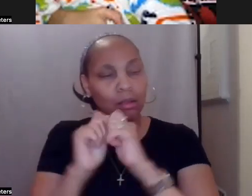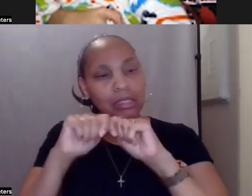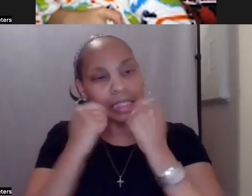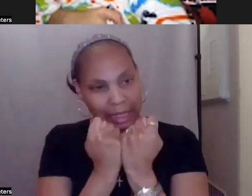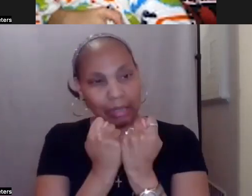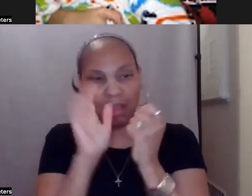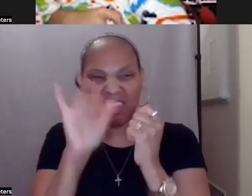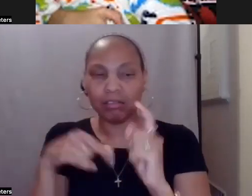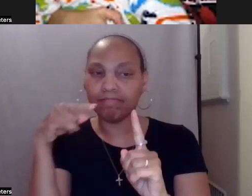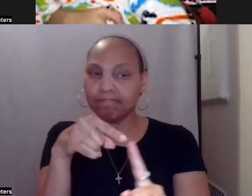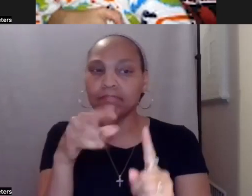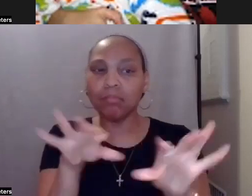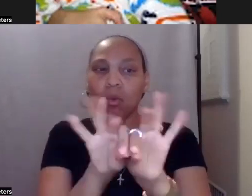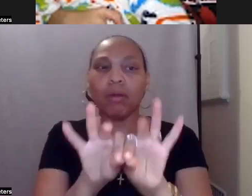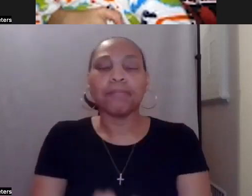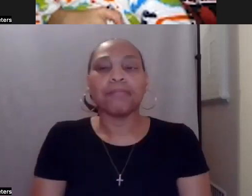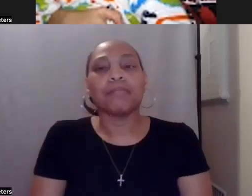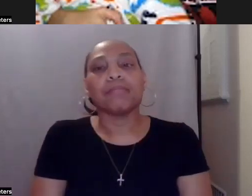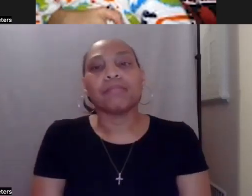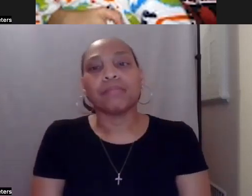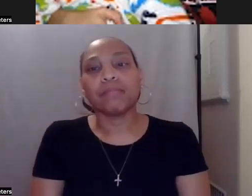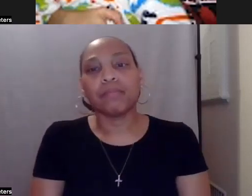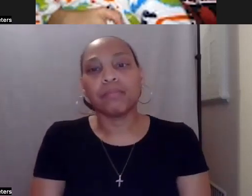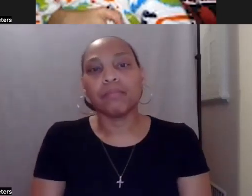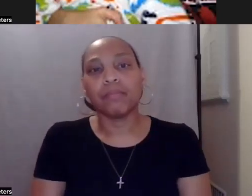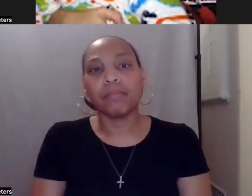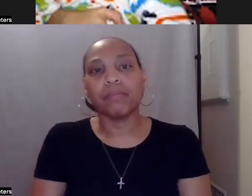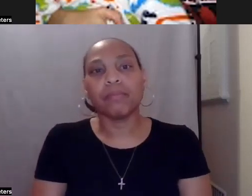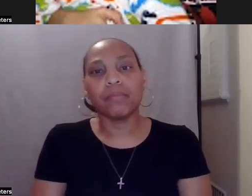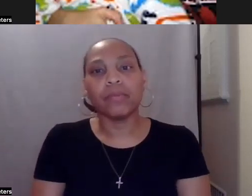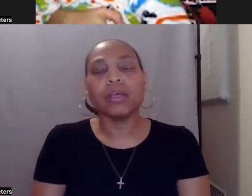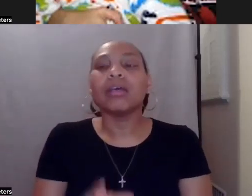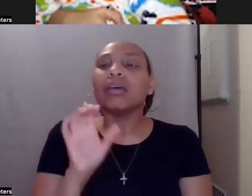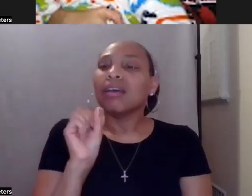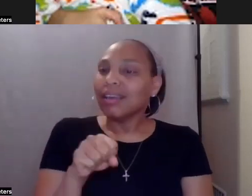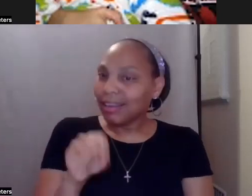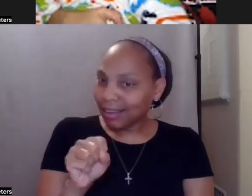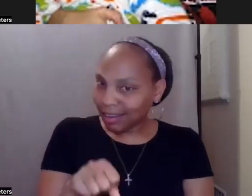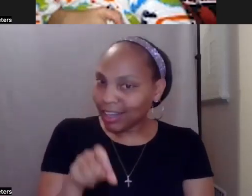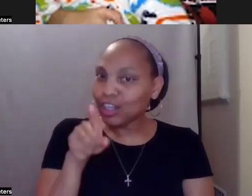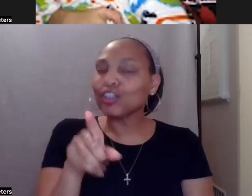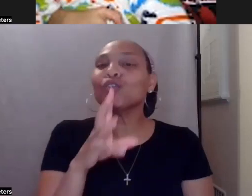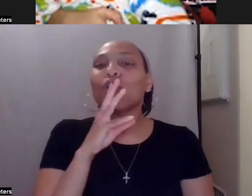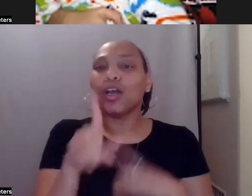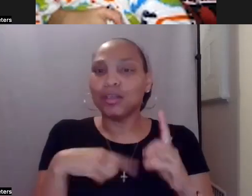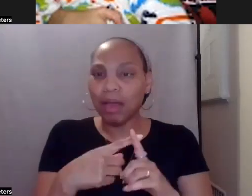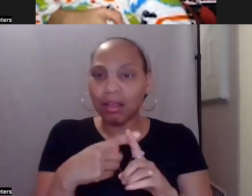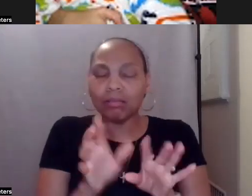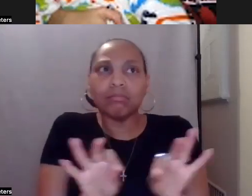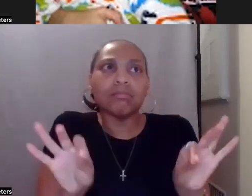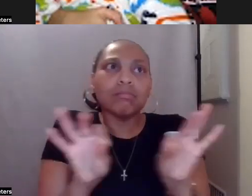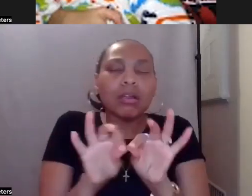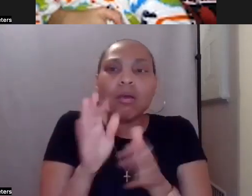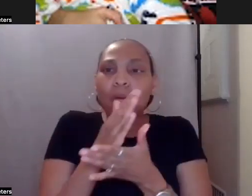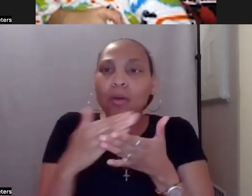Thanks. Yes, Anne, you bring up the critical aspect of building relationships. And